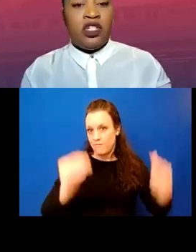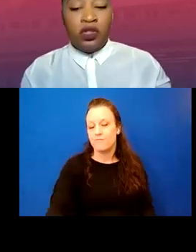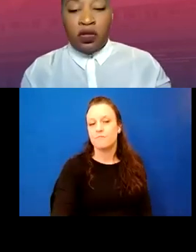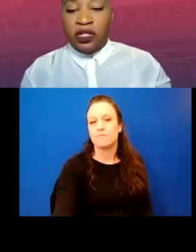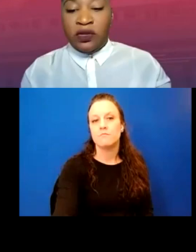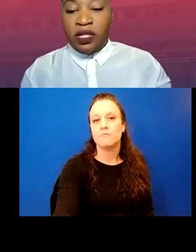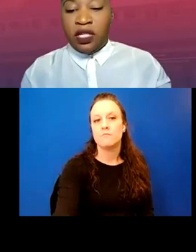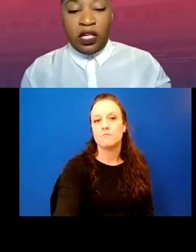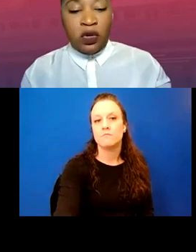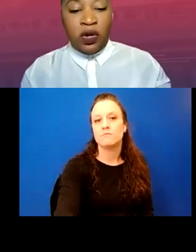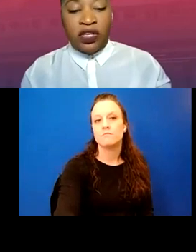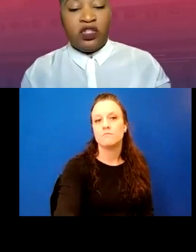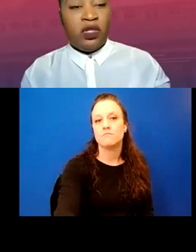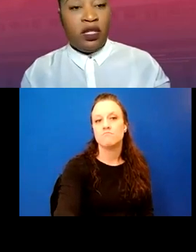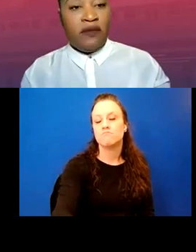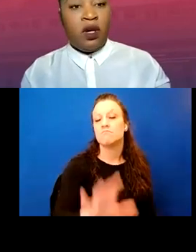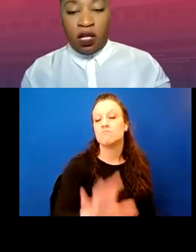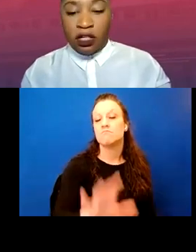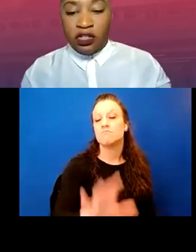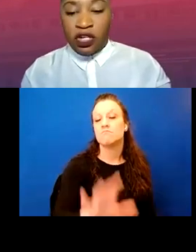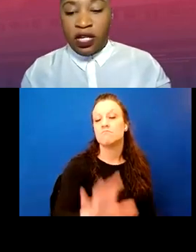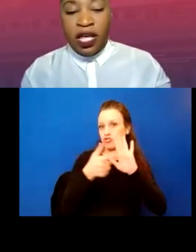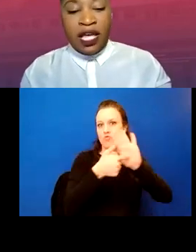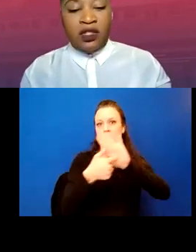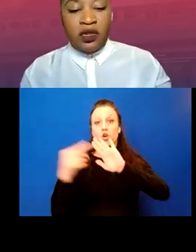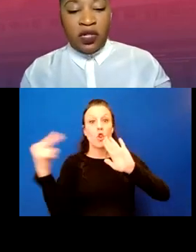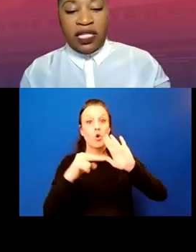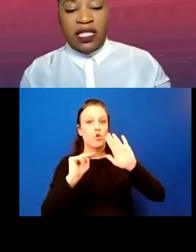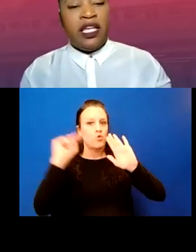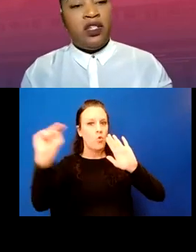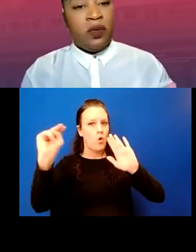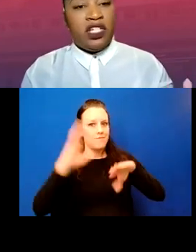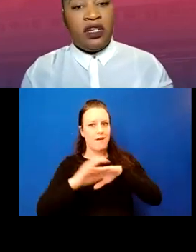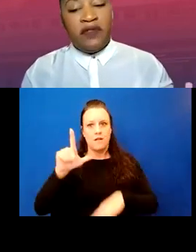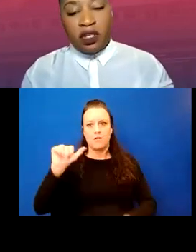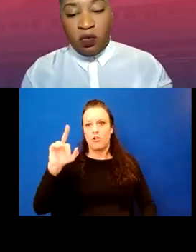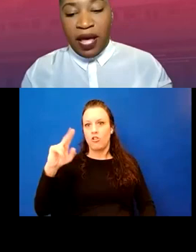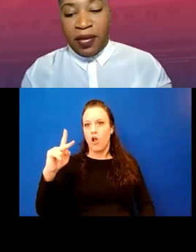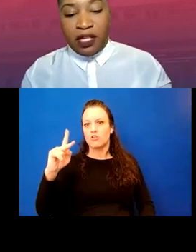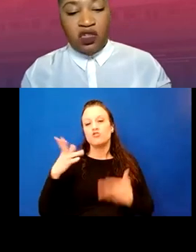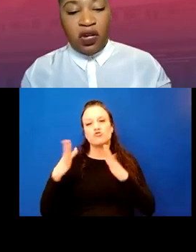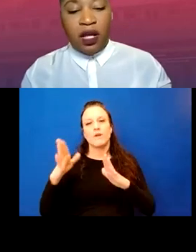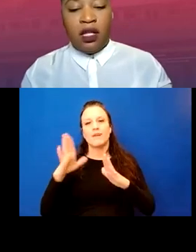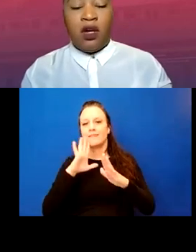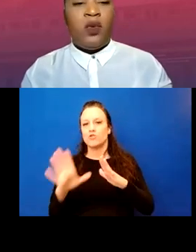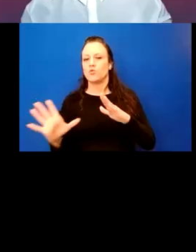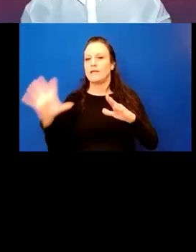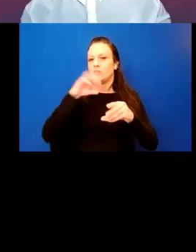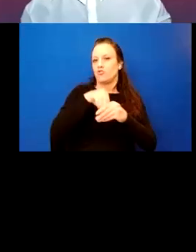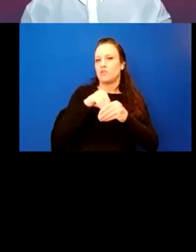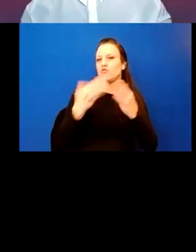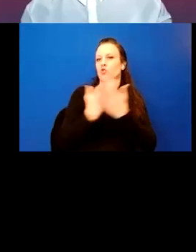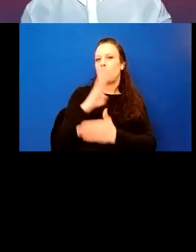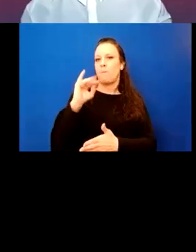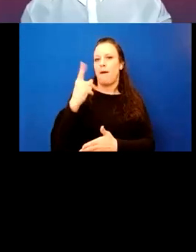This is an additional rendering looking north at street level on Clark Street. And so you can see the integration of the new bypass track along